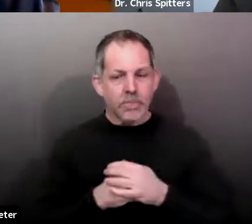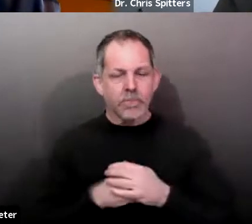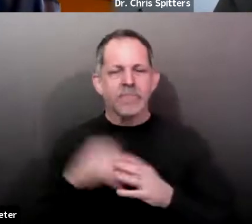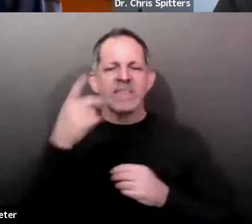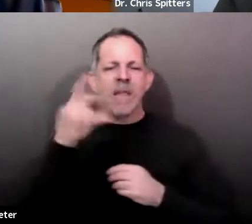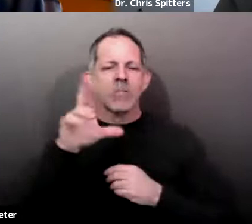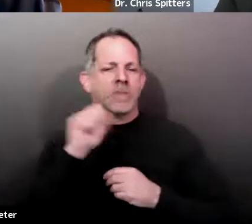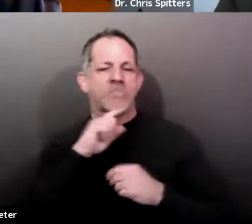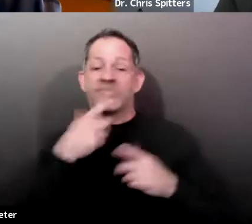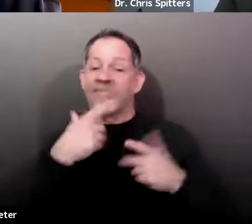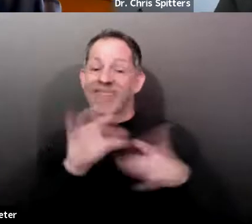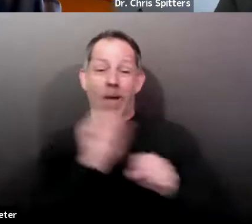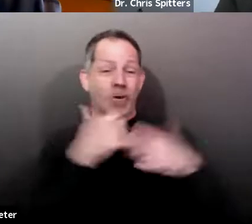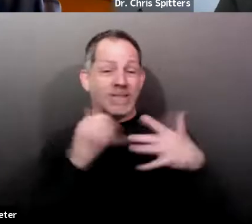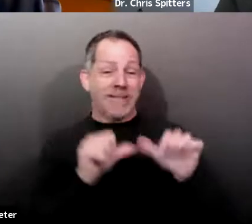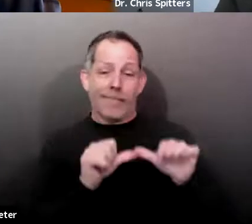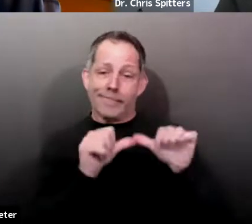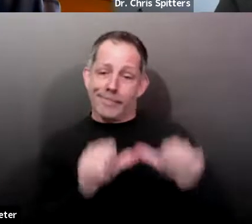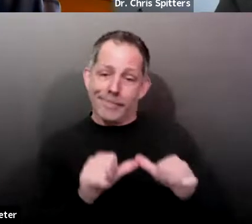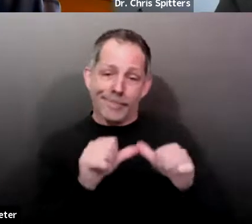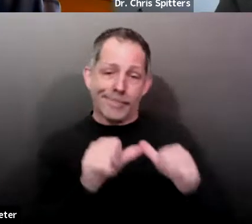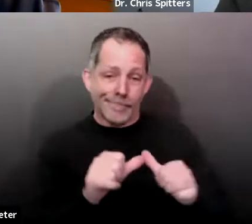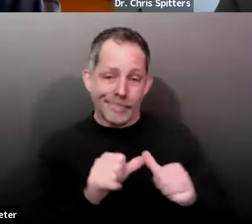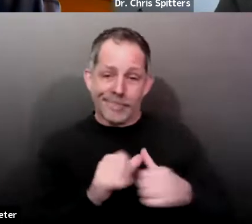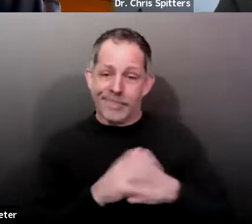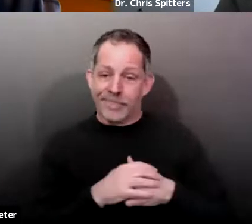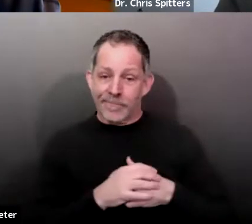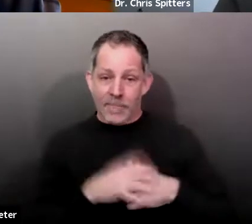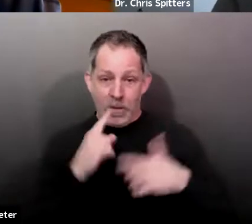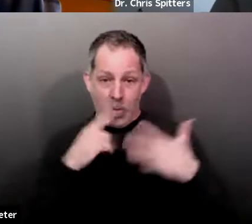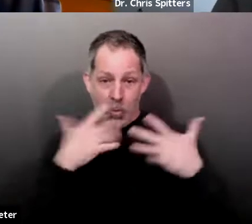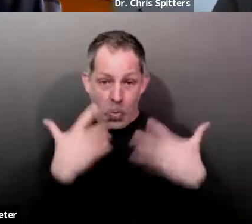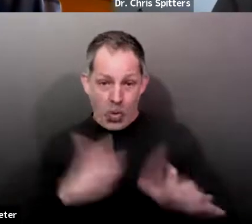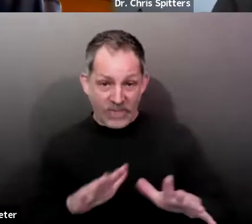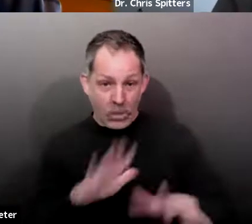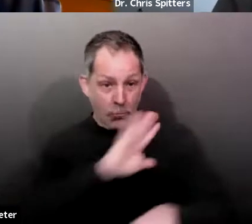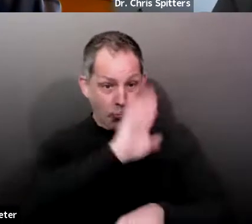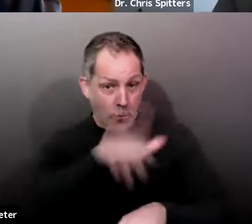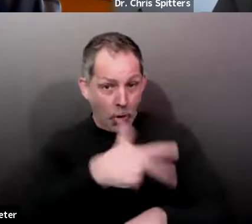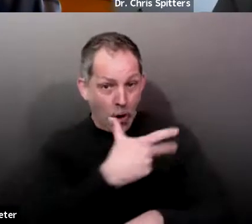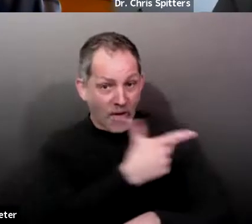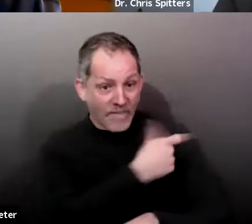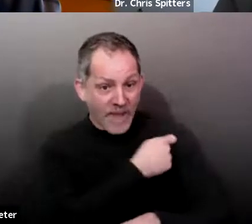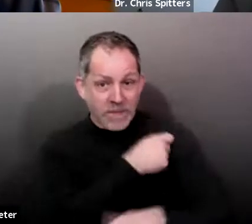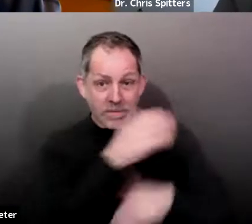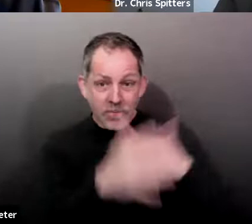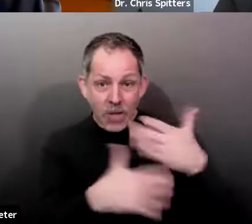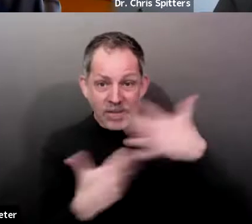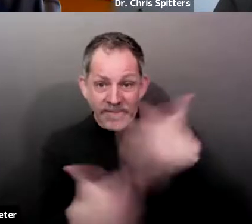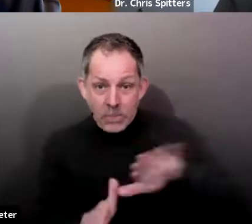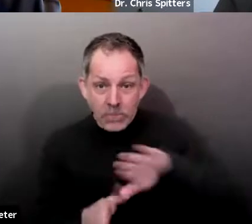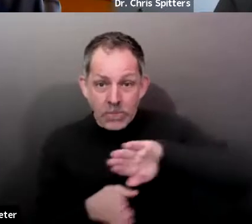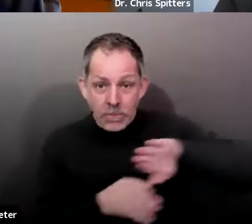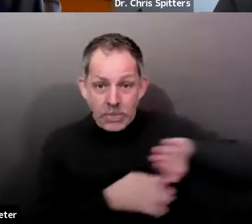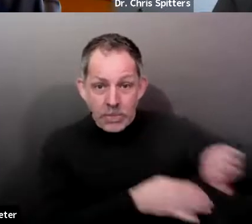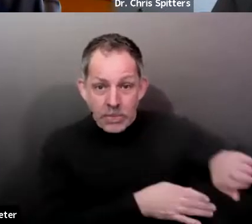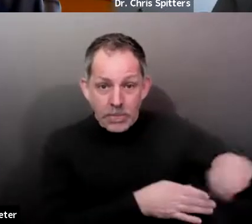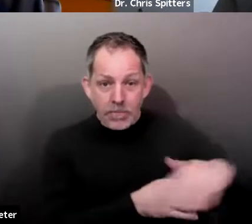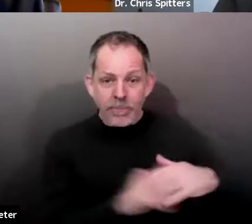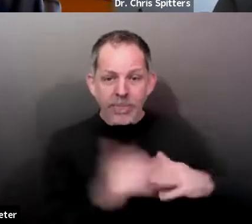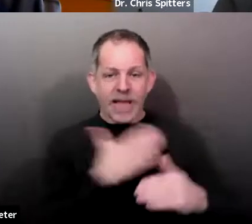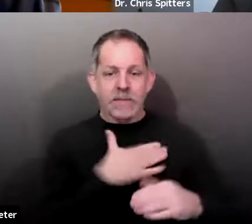work until we're done with the whole vaccine effort. It's, it's, uh, part and parcel of the whole process trying to get, uh,